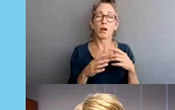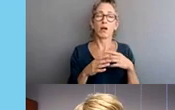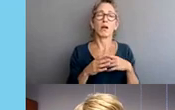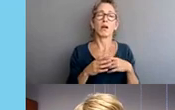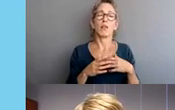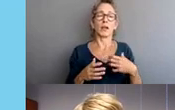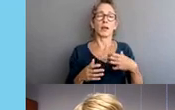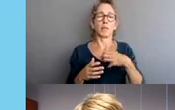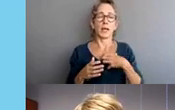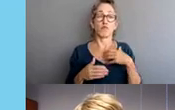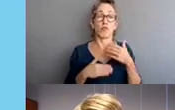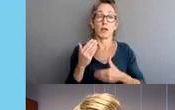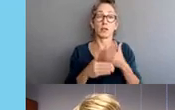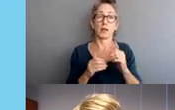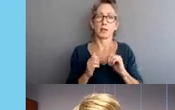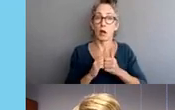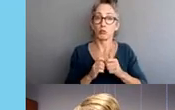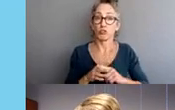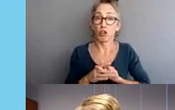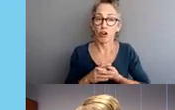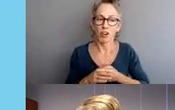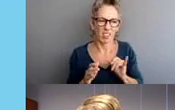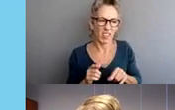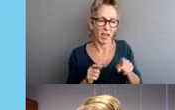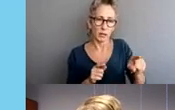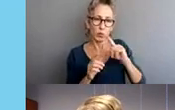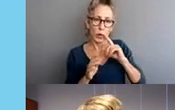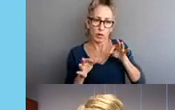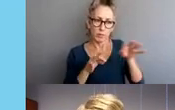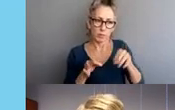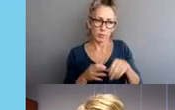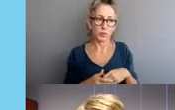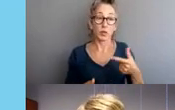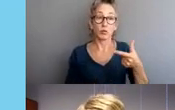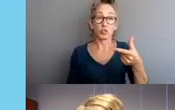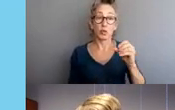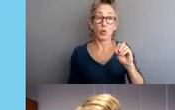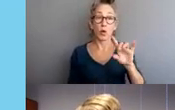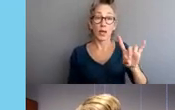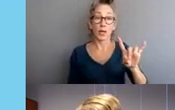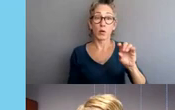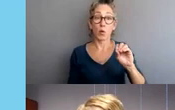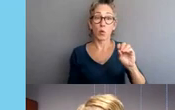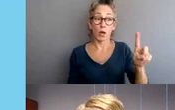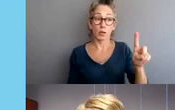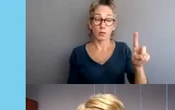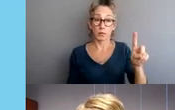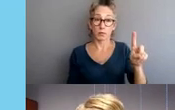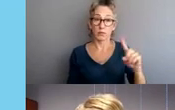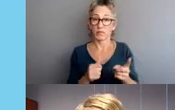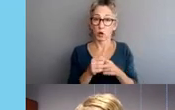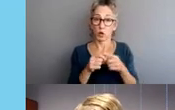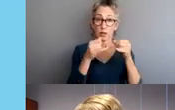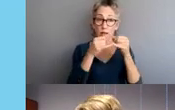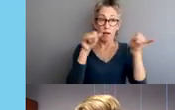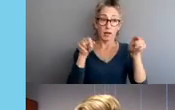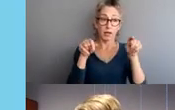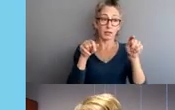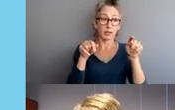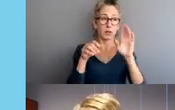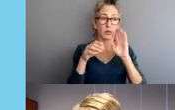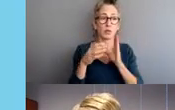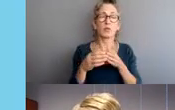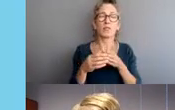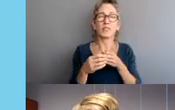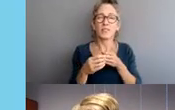investigation. Specifically, G0801 identifies guiding principles and explains